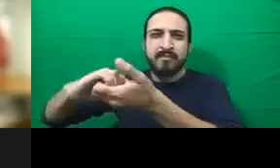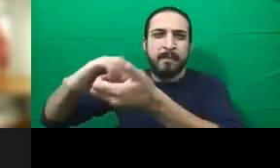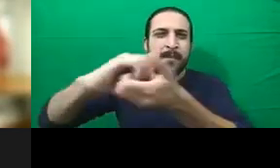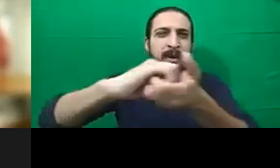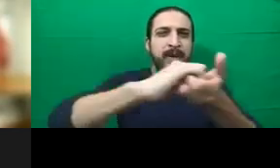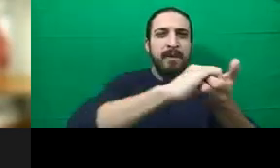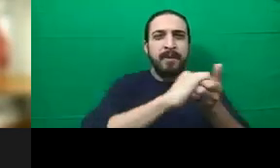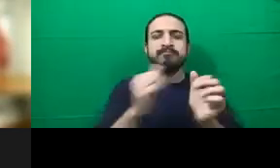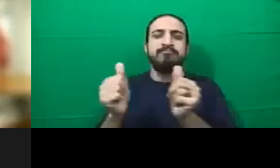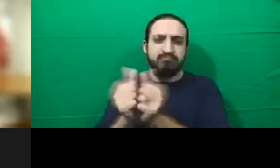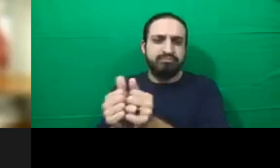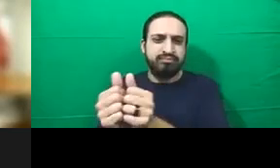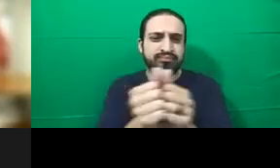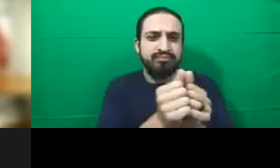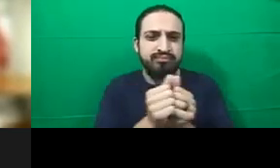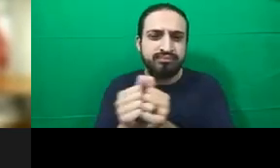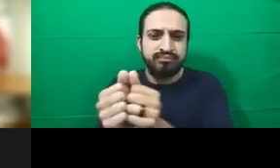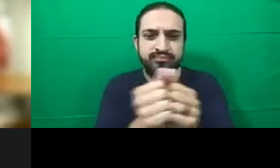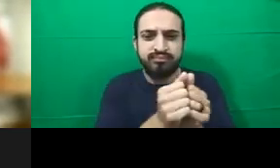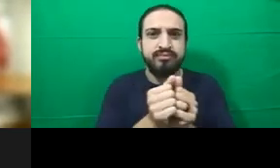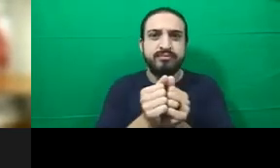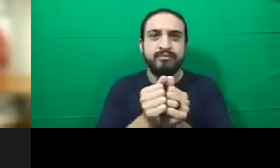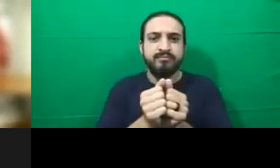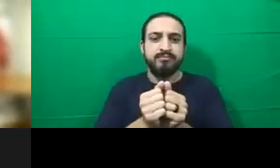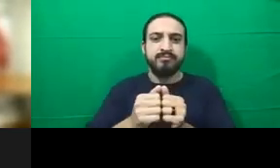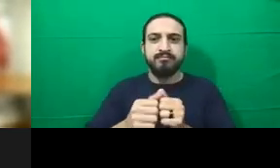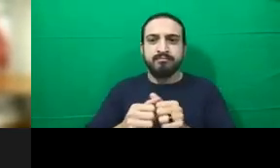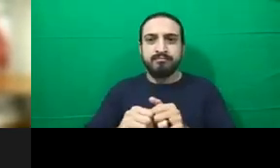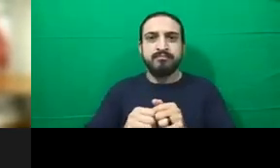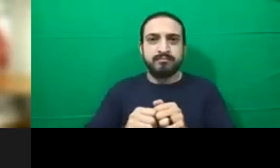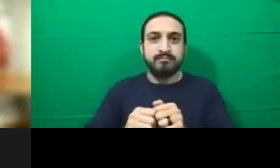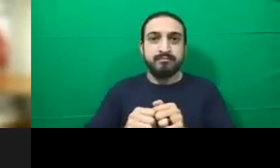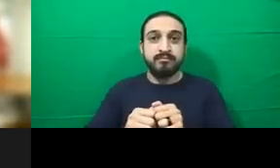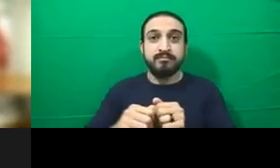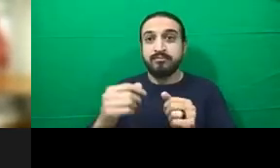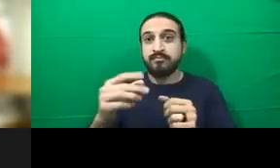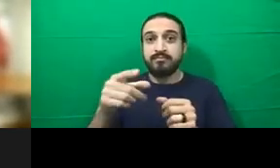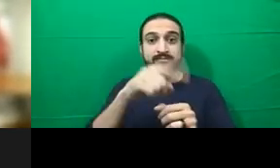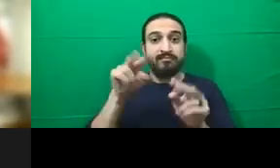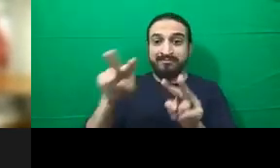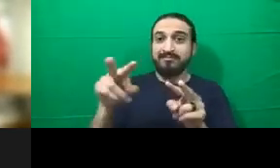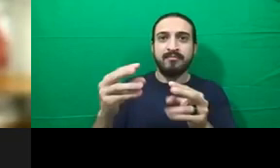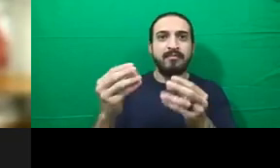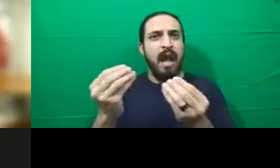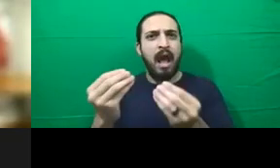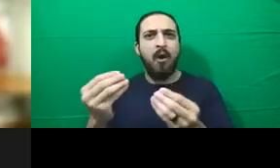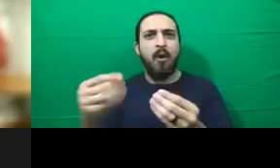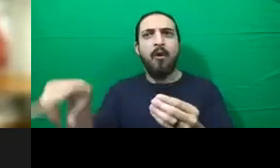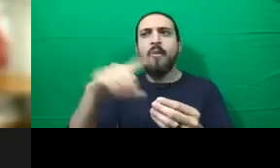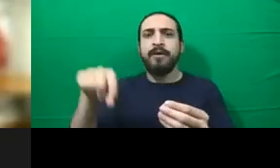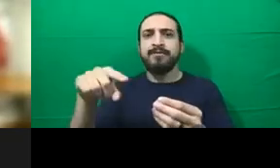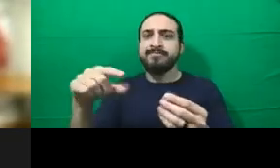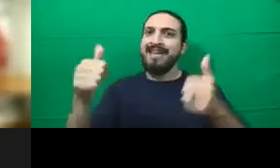and really make and see how those commitments made and call for more commitments and get those